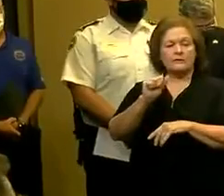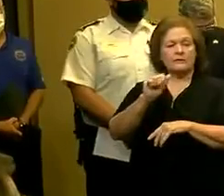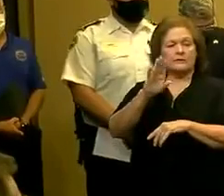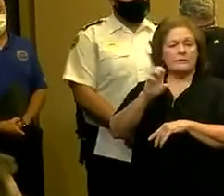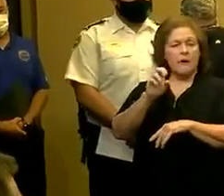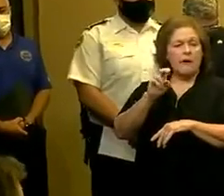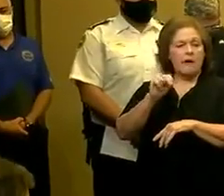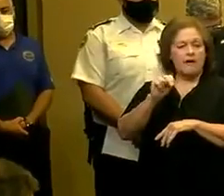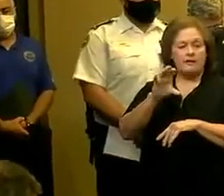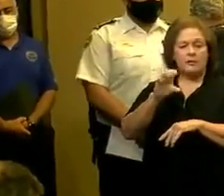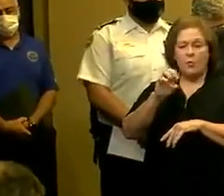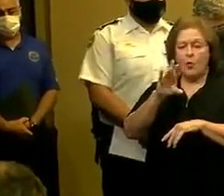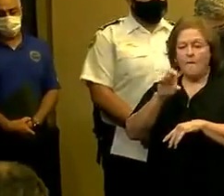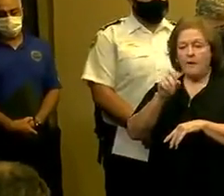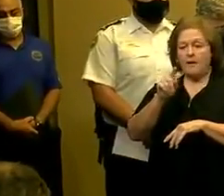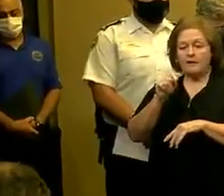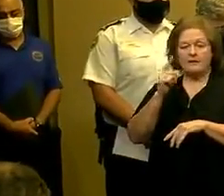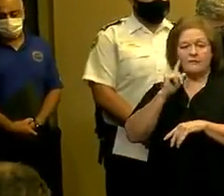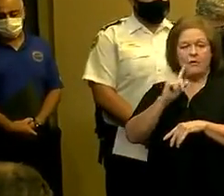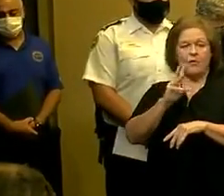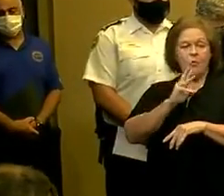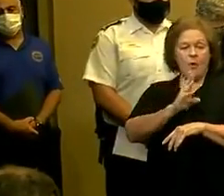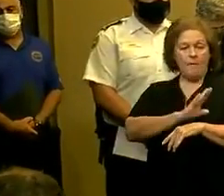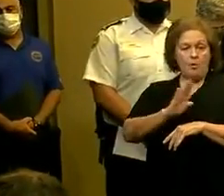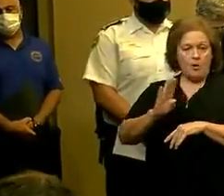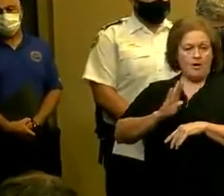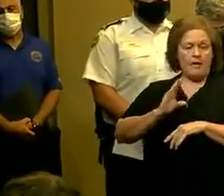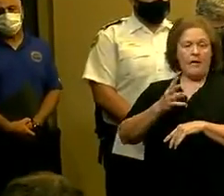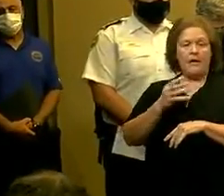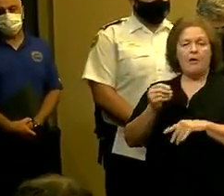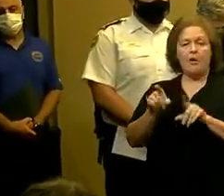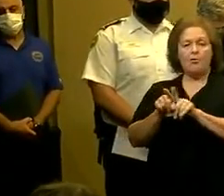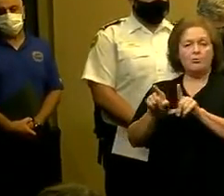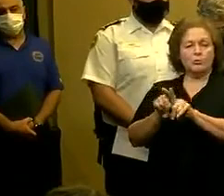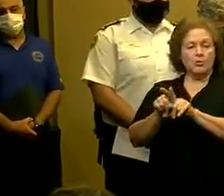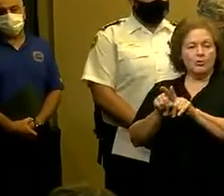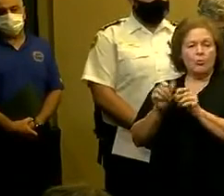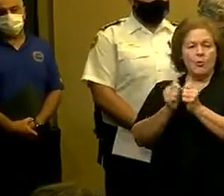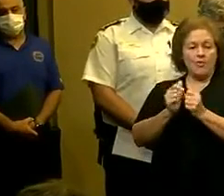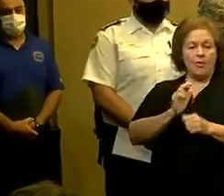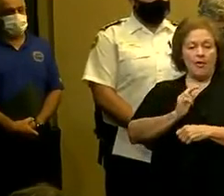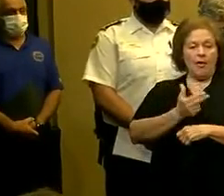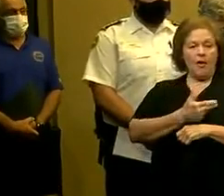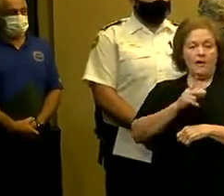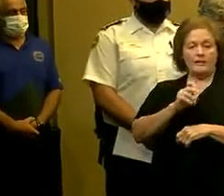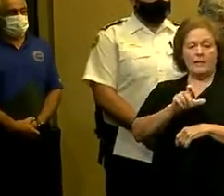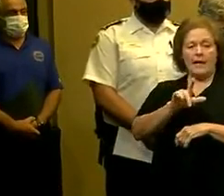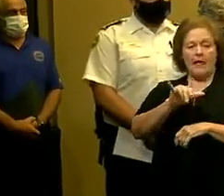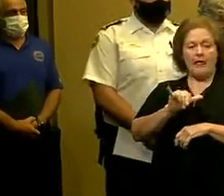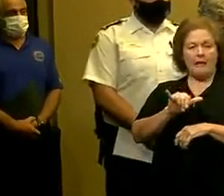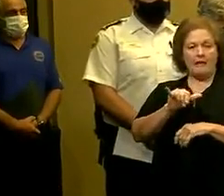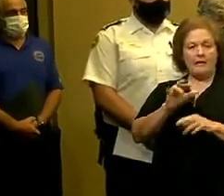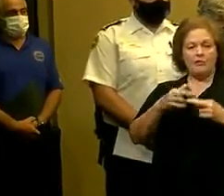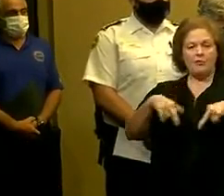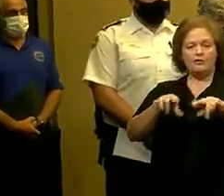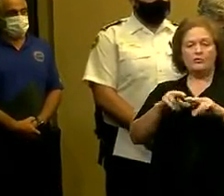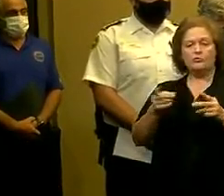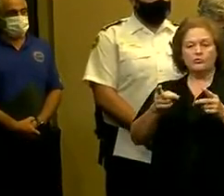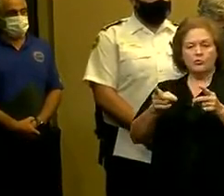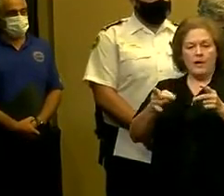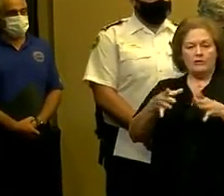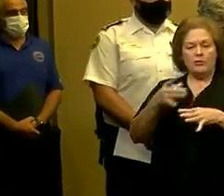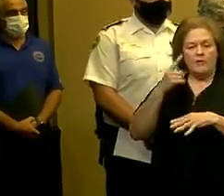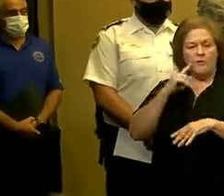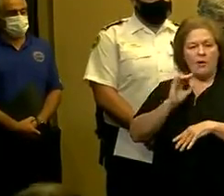is our executive director of the Sewerage and Water Board and also joining us is Kelly Chandler, our regional director